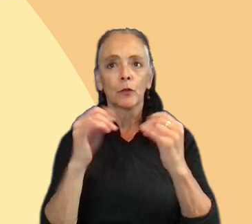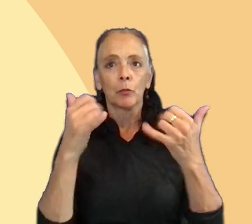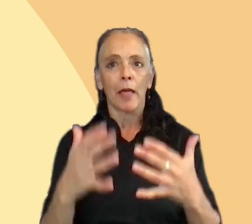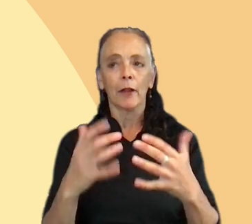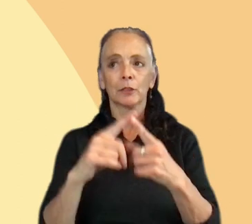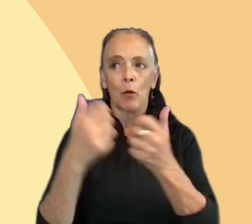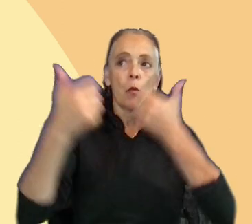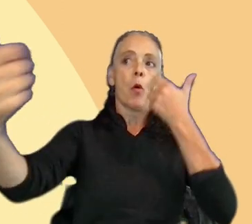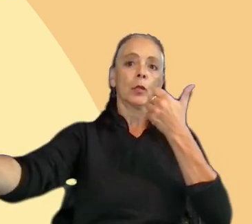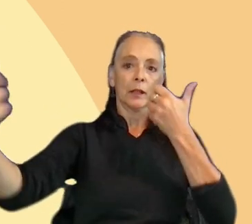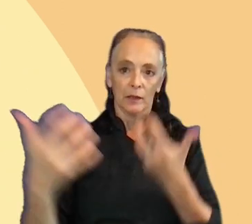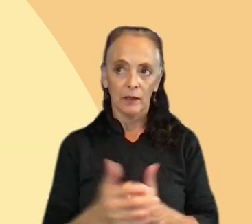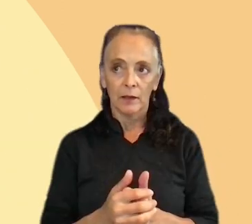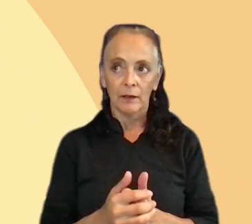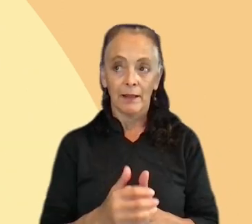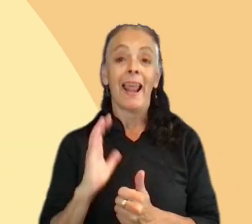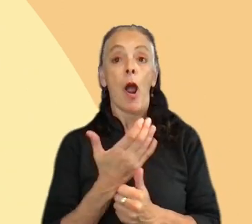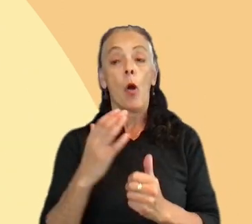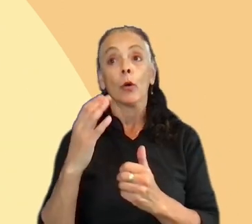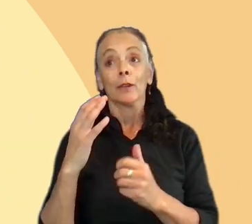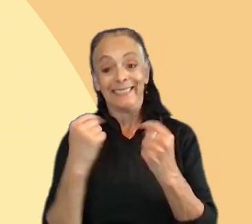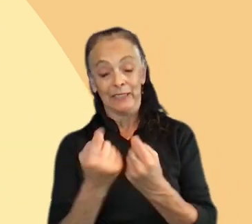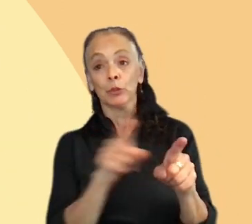while our own team was remotely working.